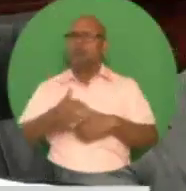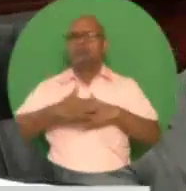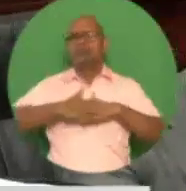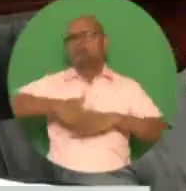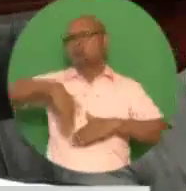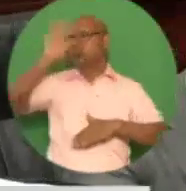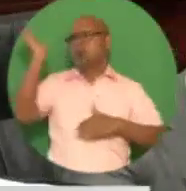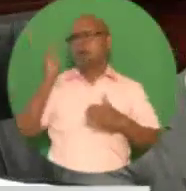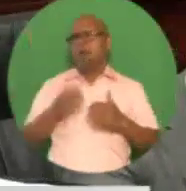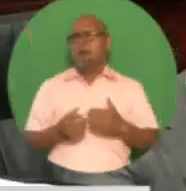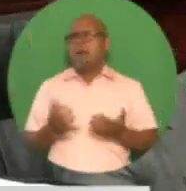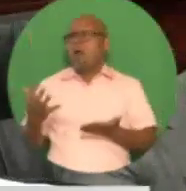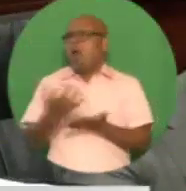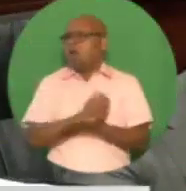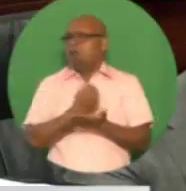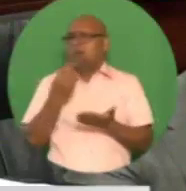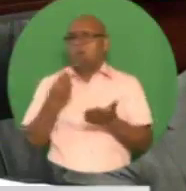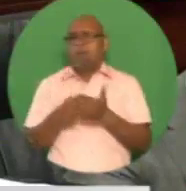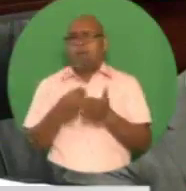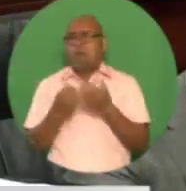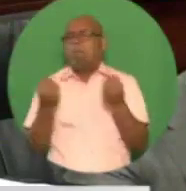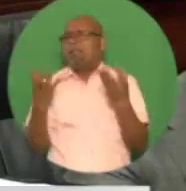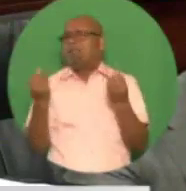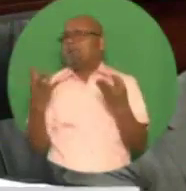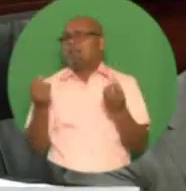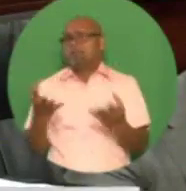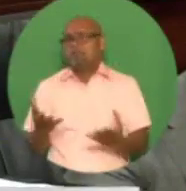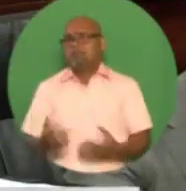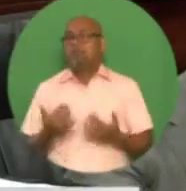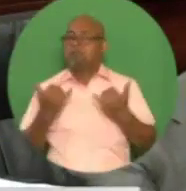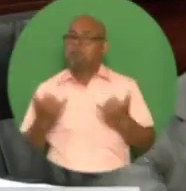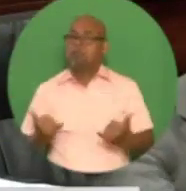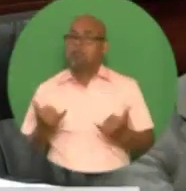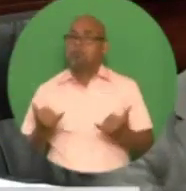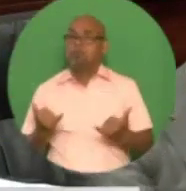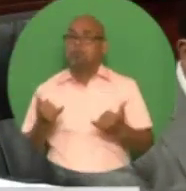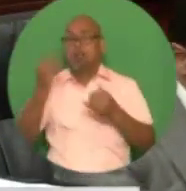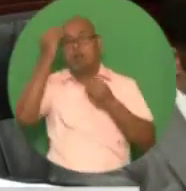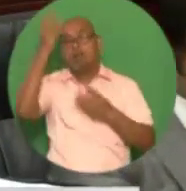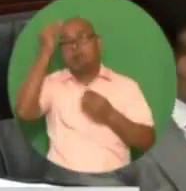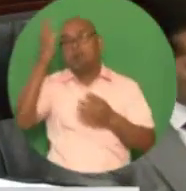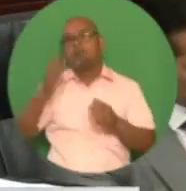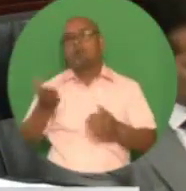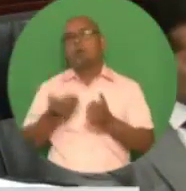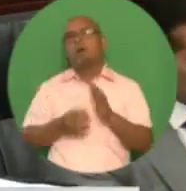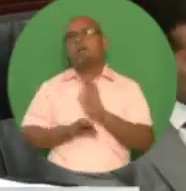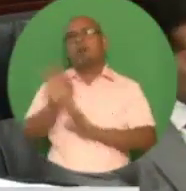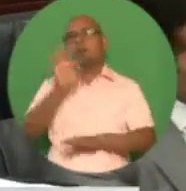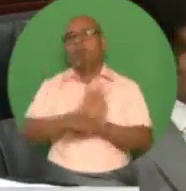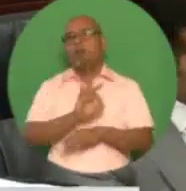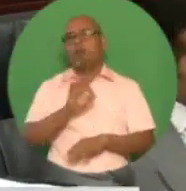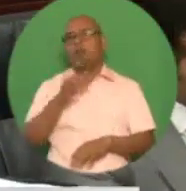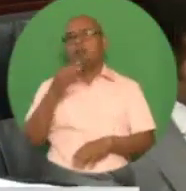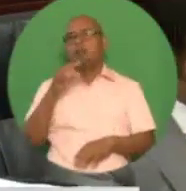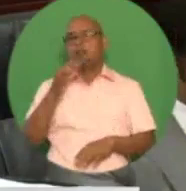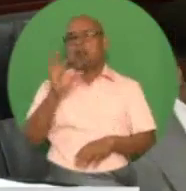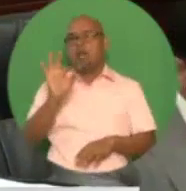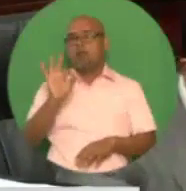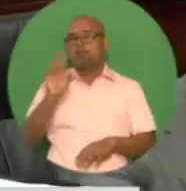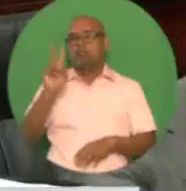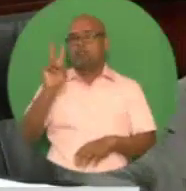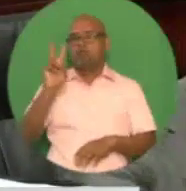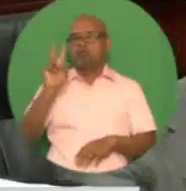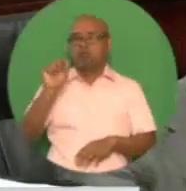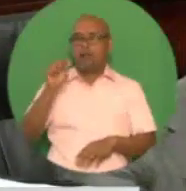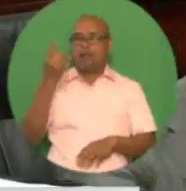Allow me to inform this Honorable House that on February 9th, 2019, thousands of our citizens will be receiving their first